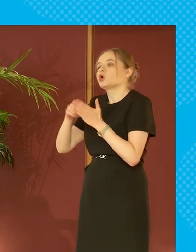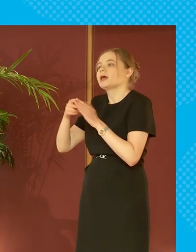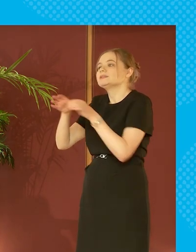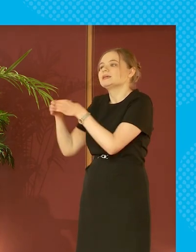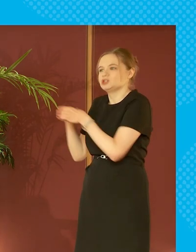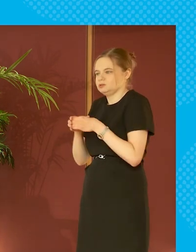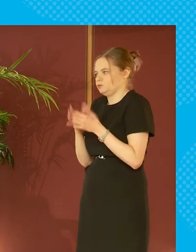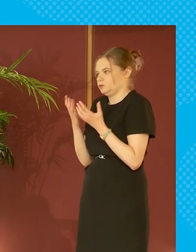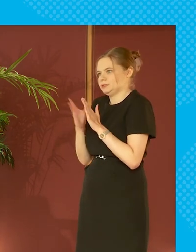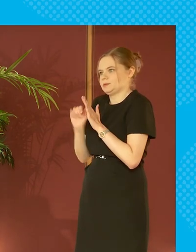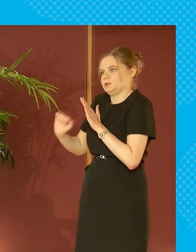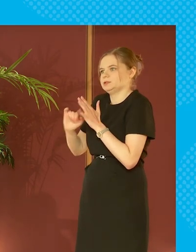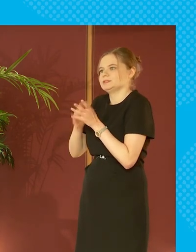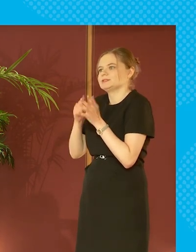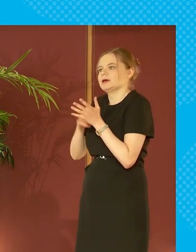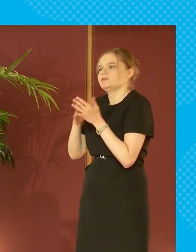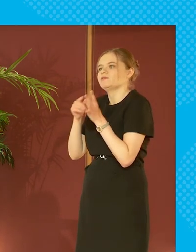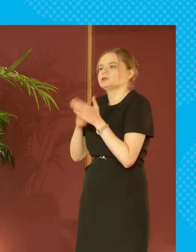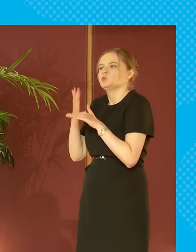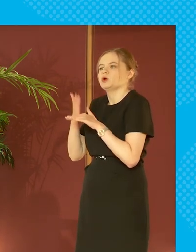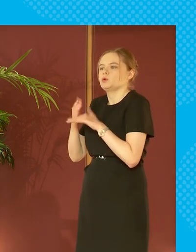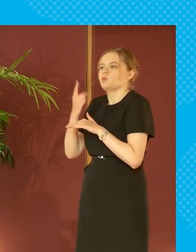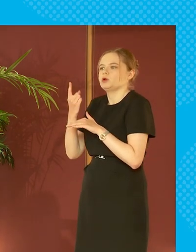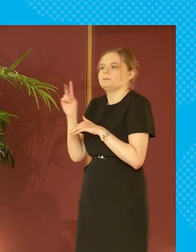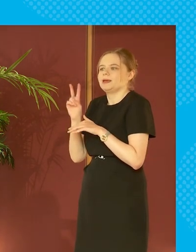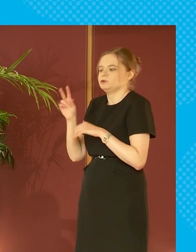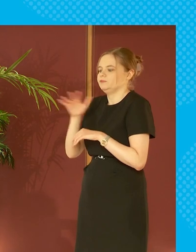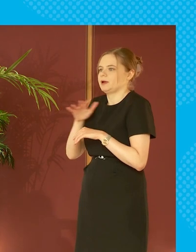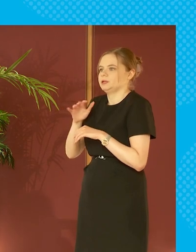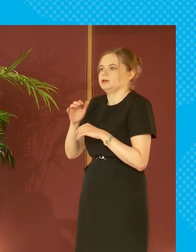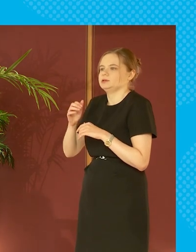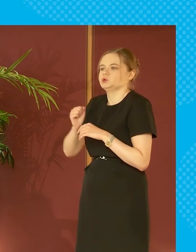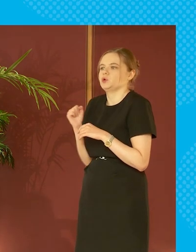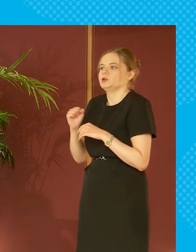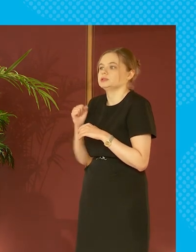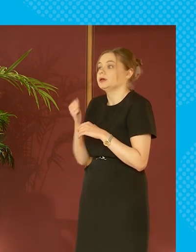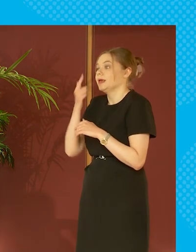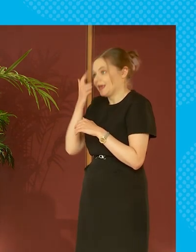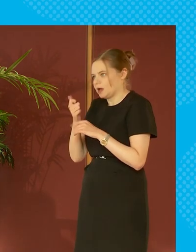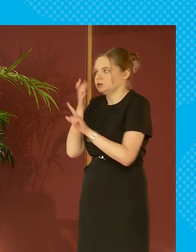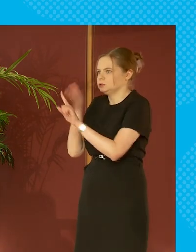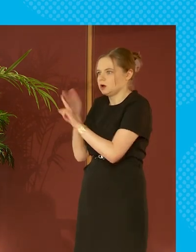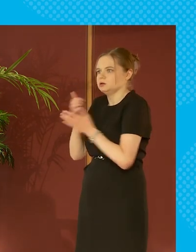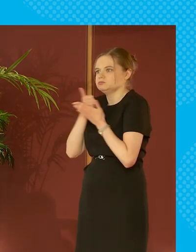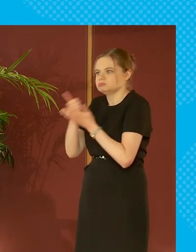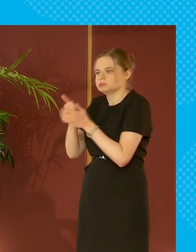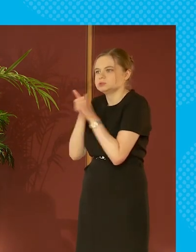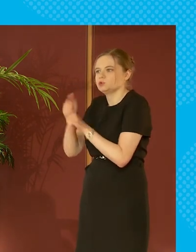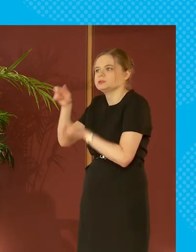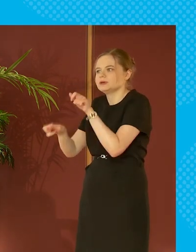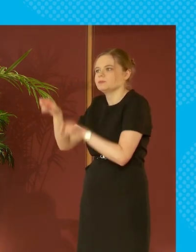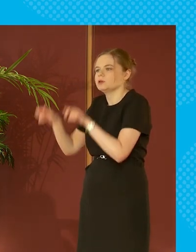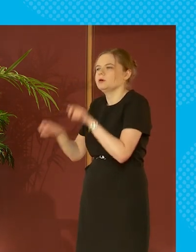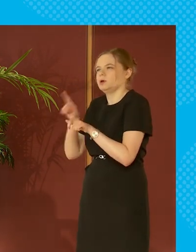organizations like Satvats One Parent Family Scotland working on the ground doesn't target those things and give people support because of course you do